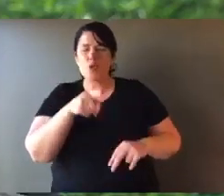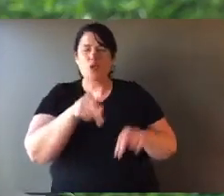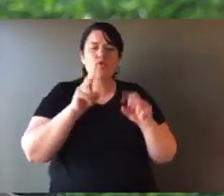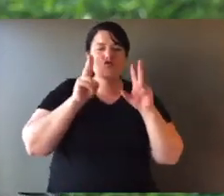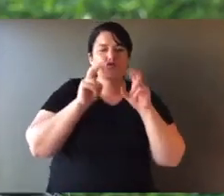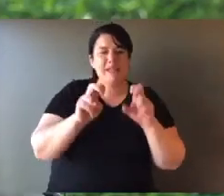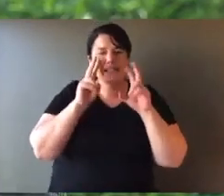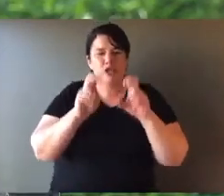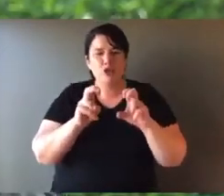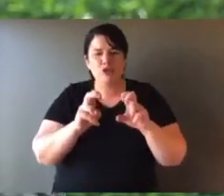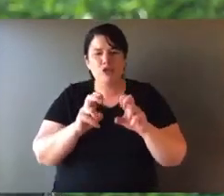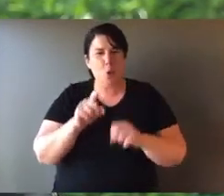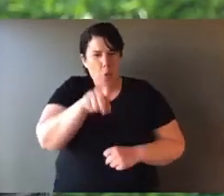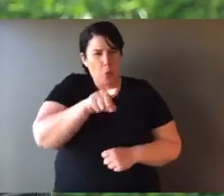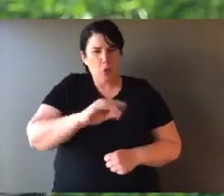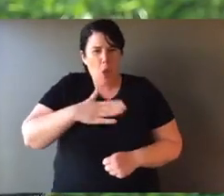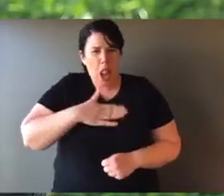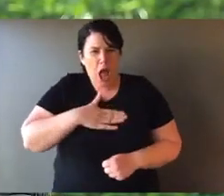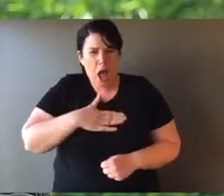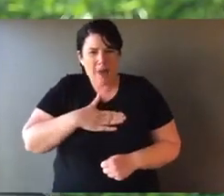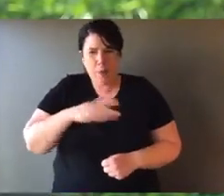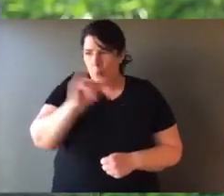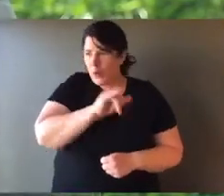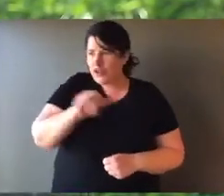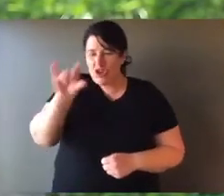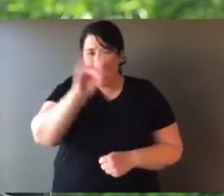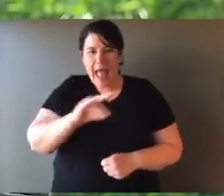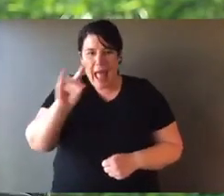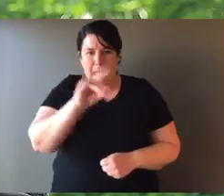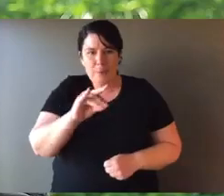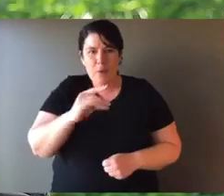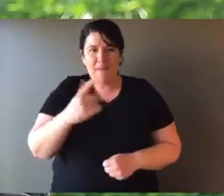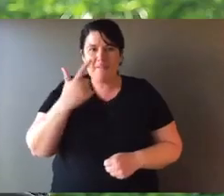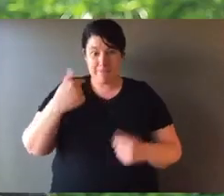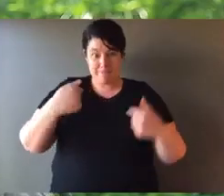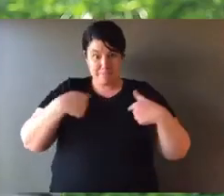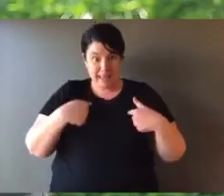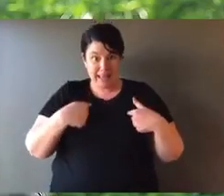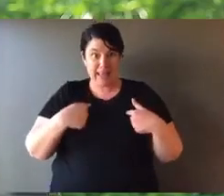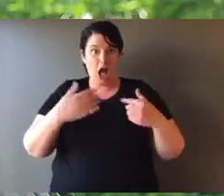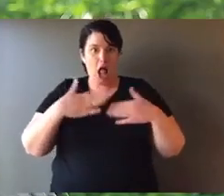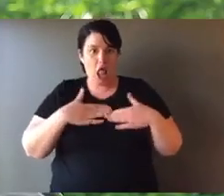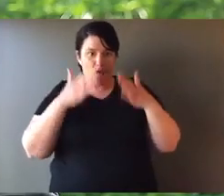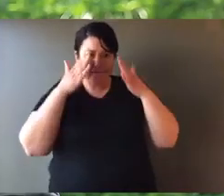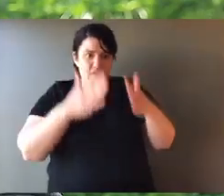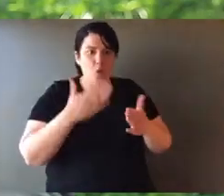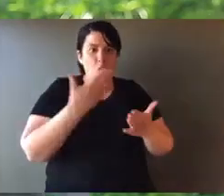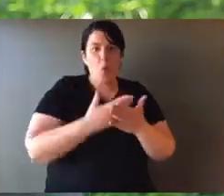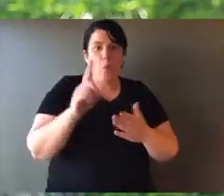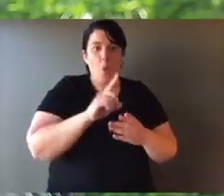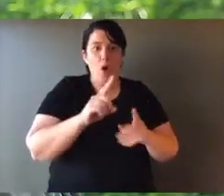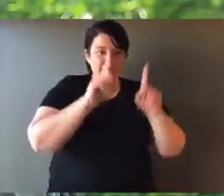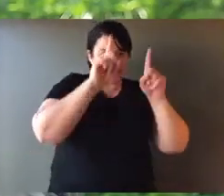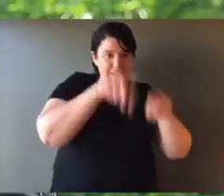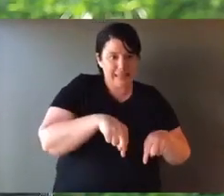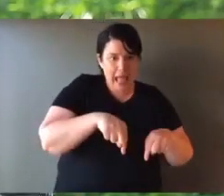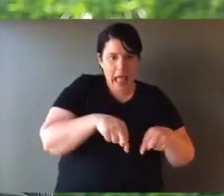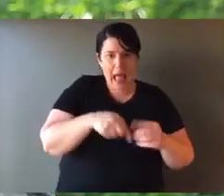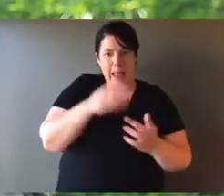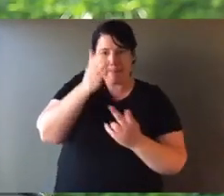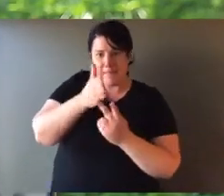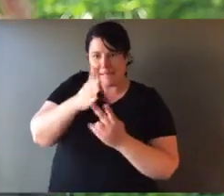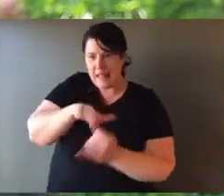but what I would suggest is do your homework. What are you interested in? Look for an outcome. I like